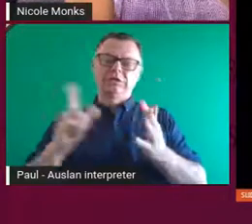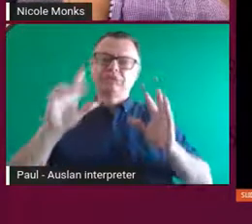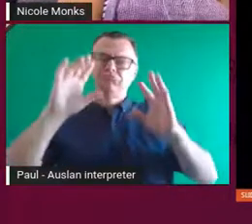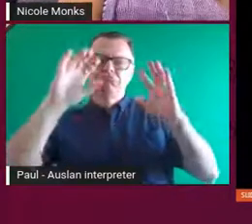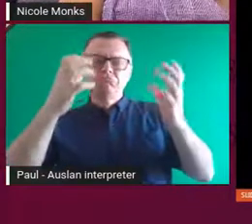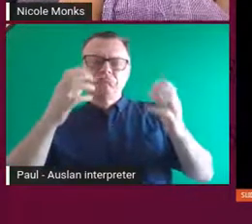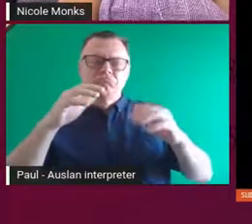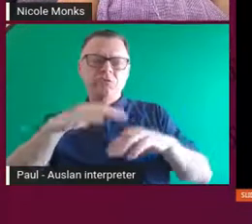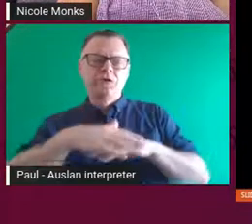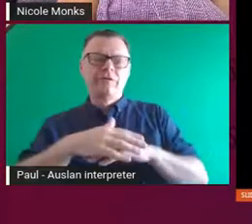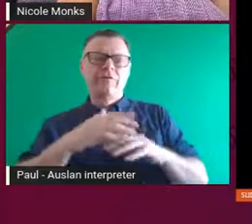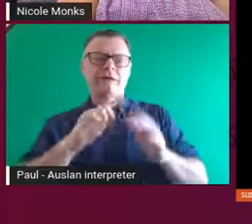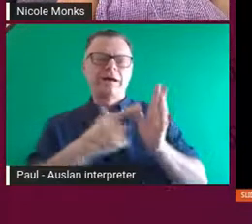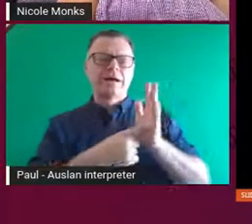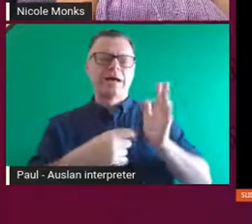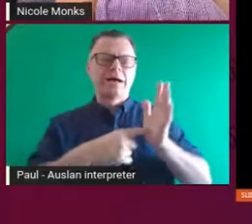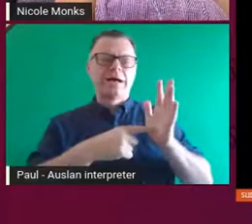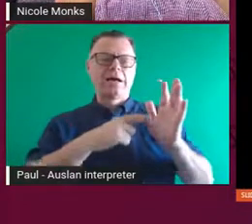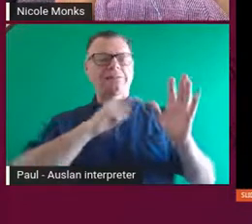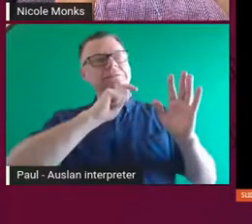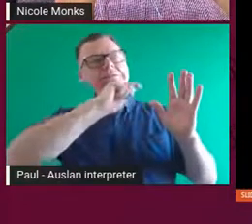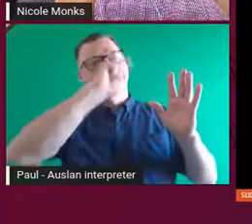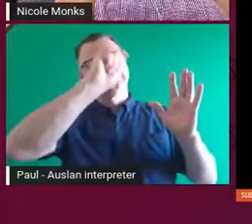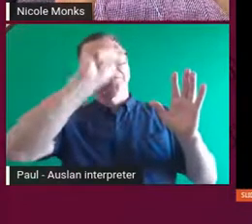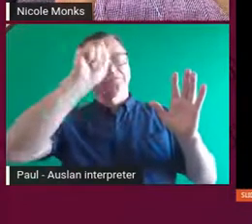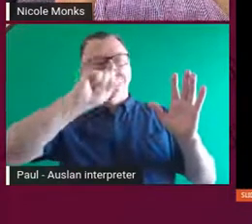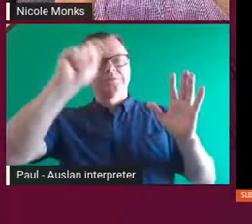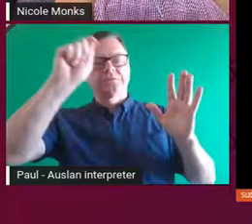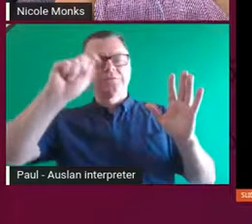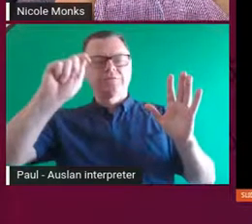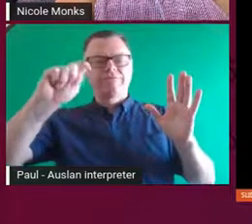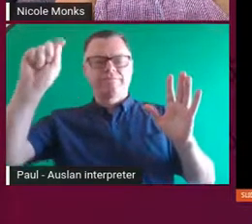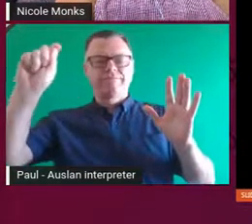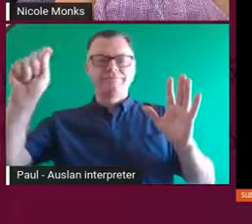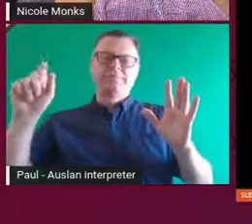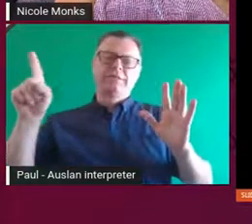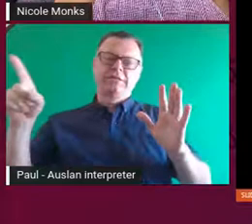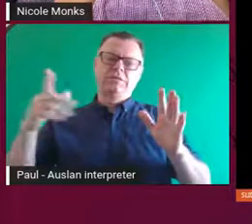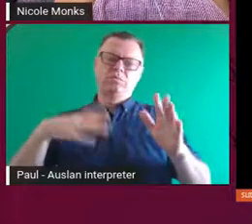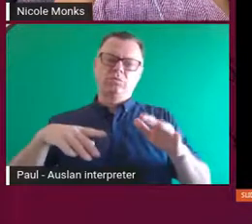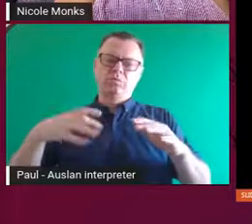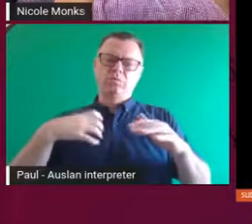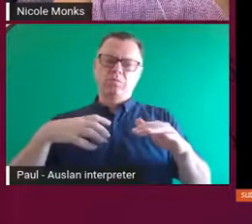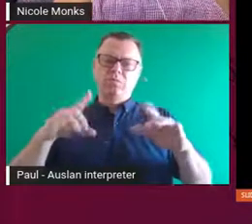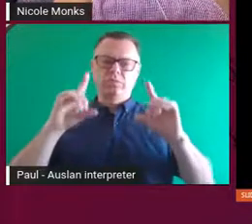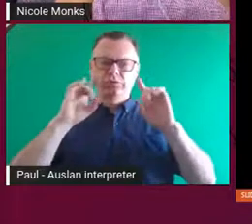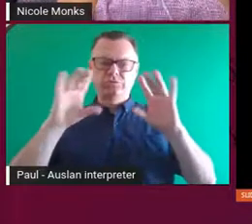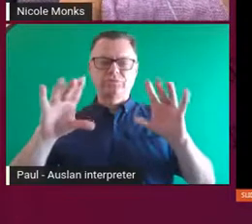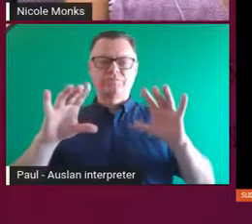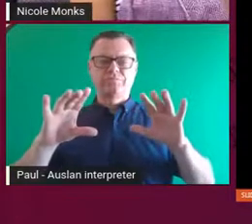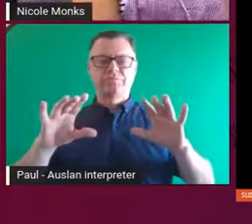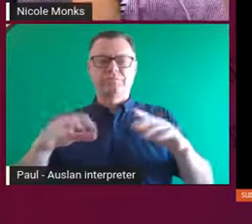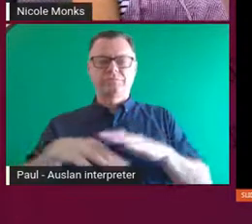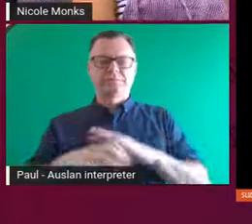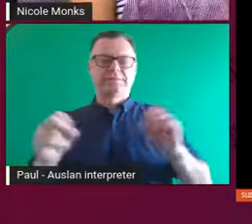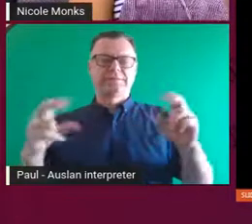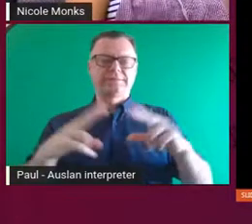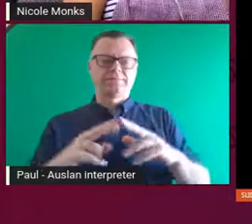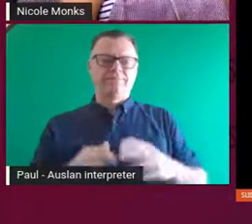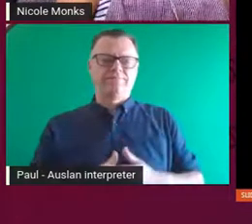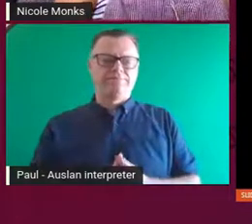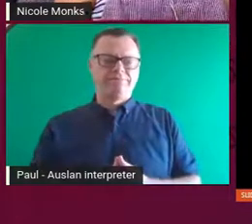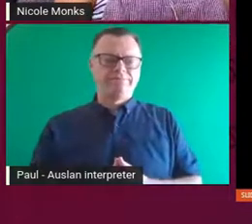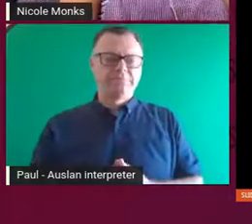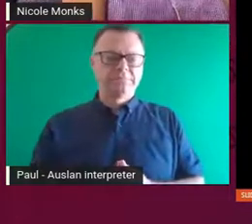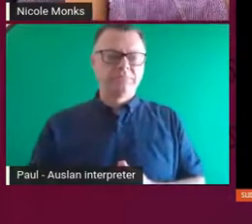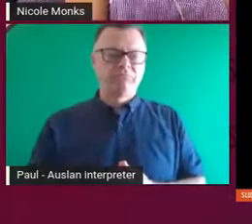he's been quite an advocate for that to become highlighted around the Sydney area. You know, it's known as